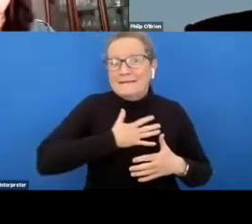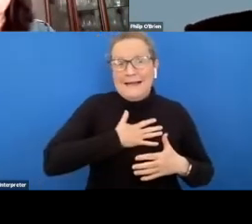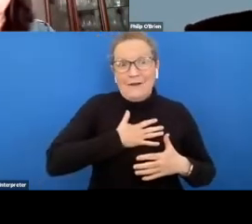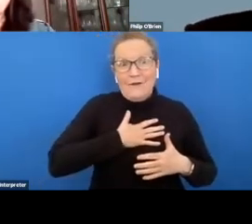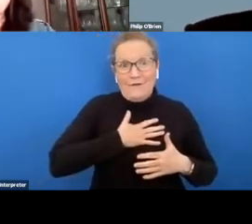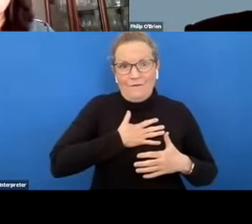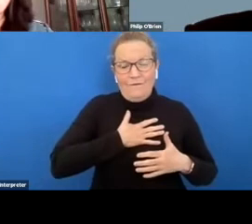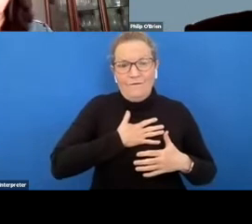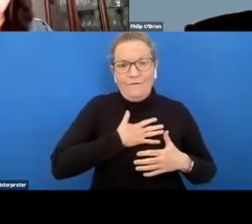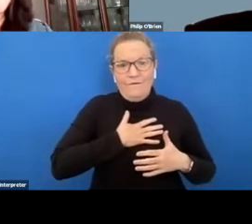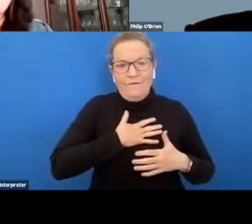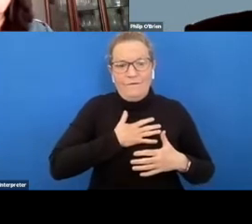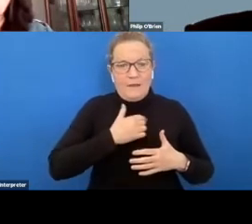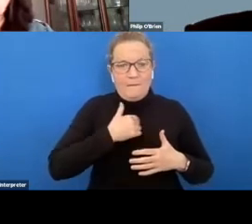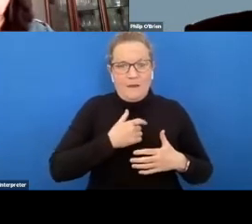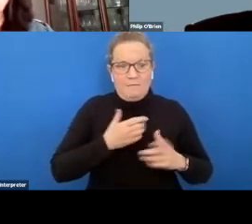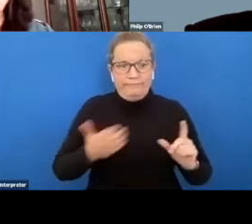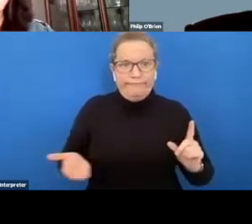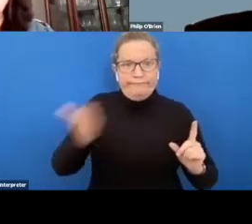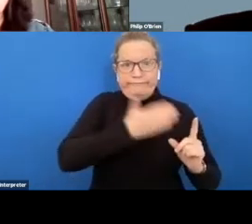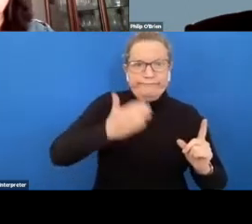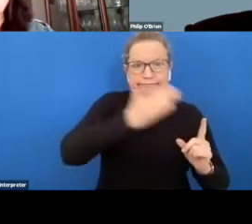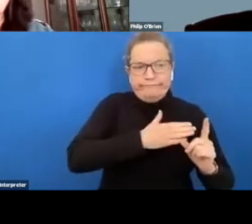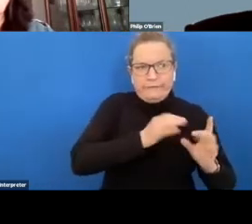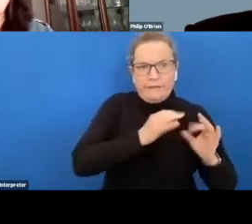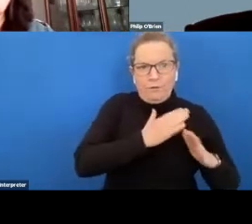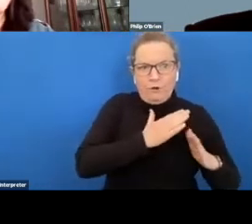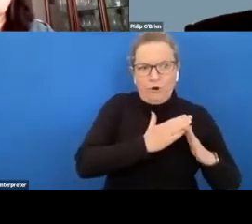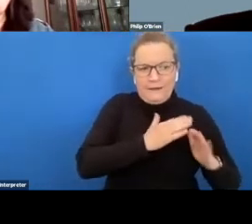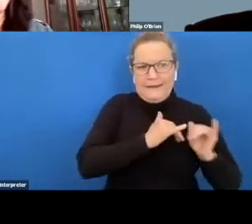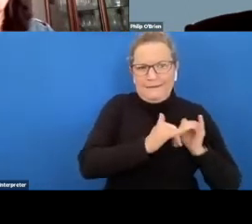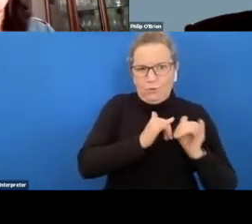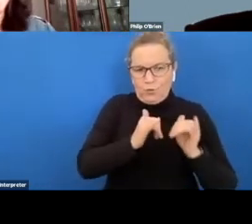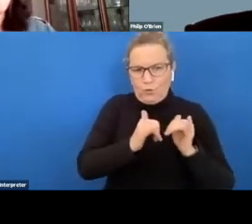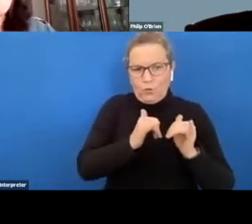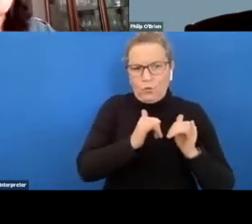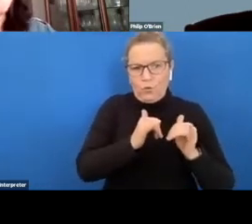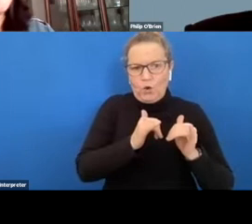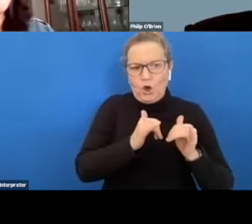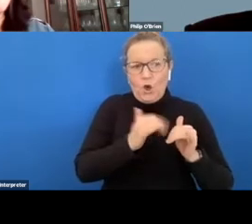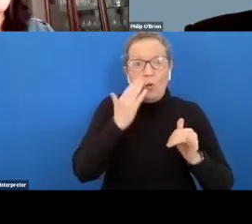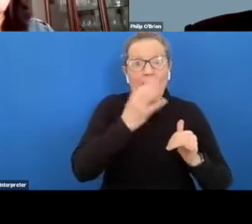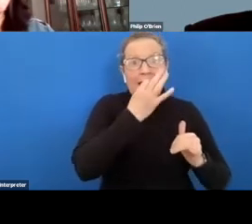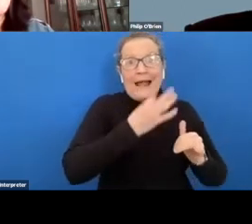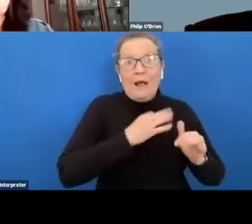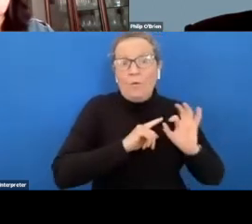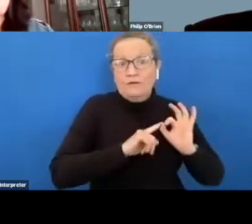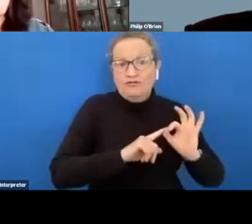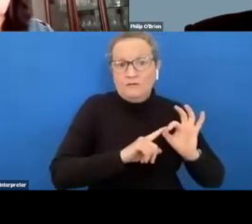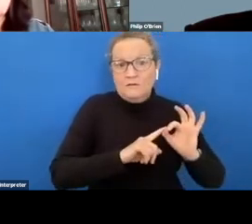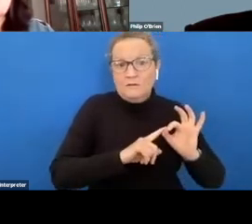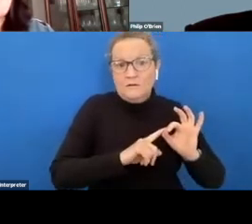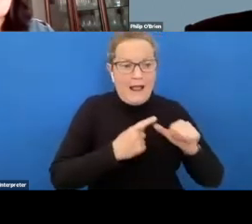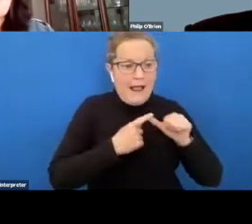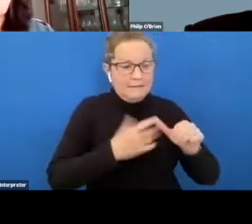when i did the early years um i just had to when they asked questions i just sort of answered as